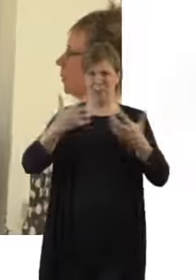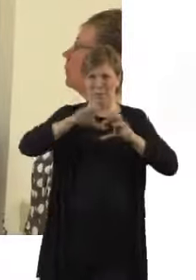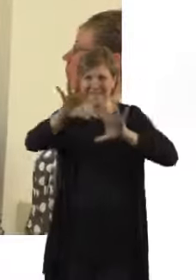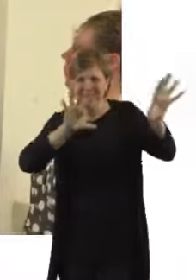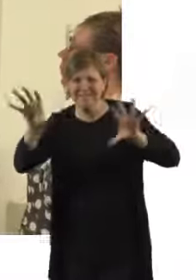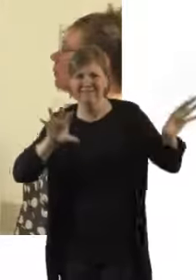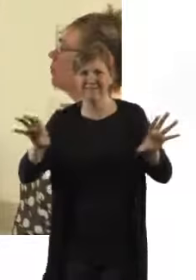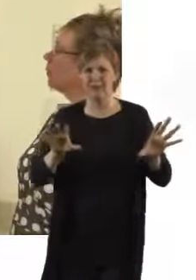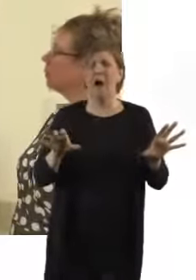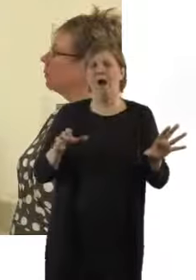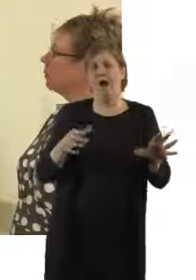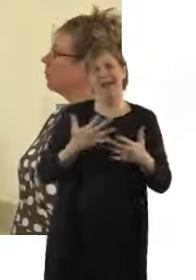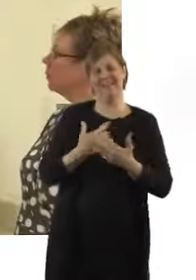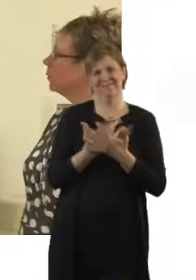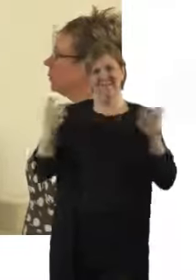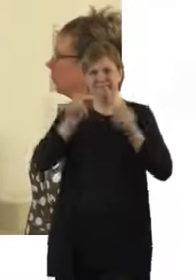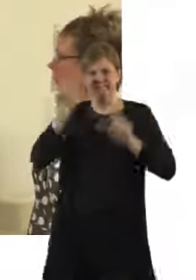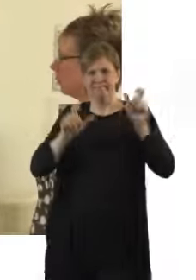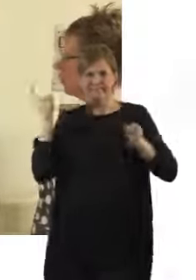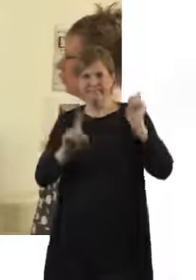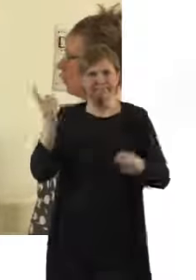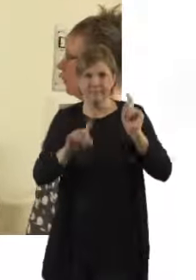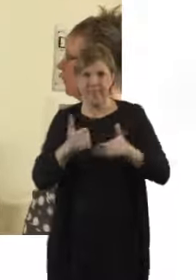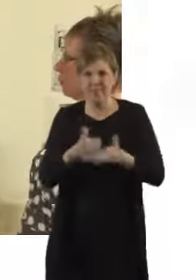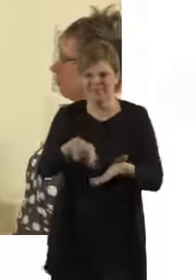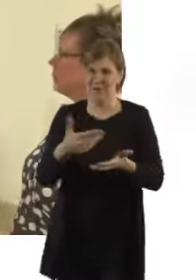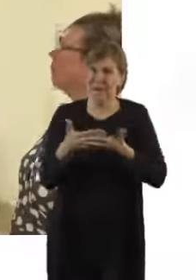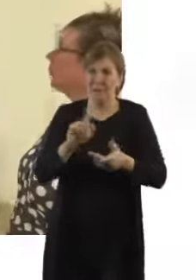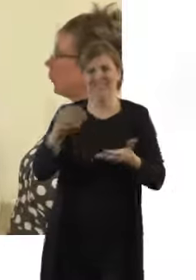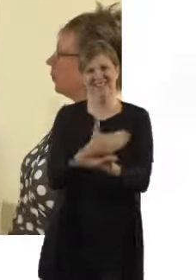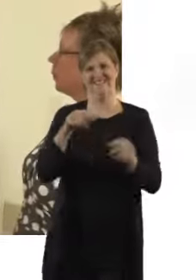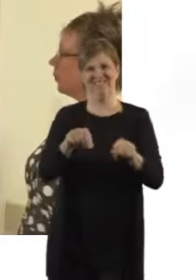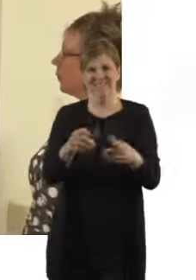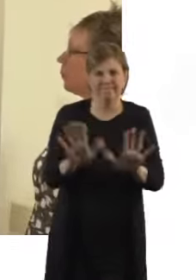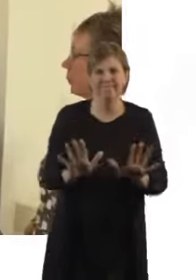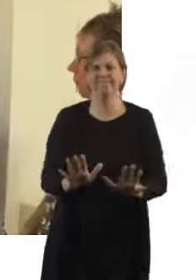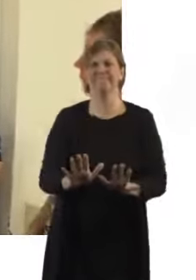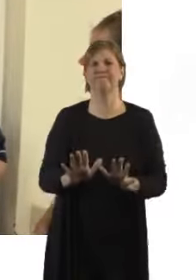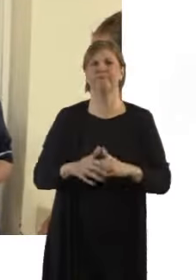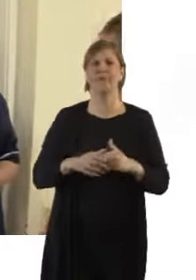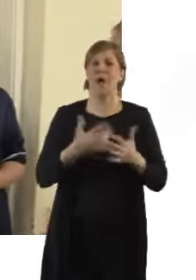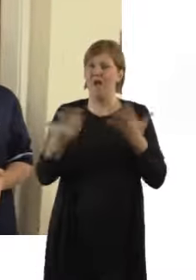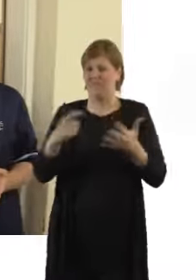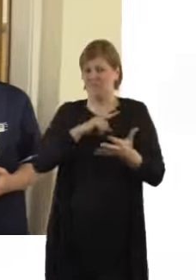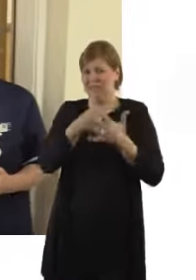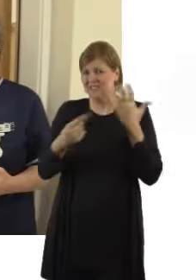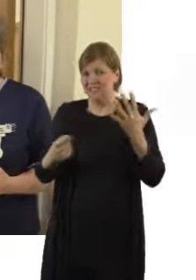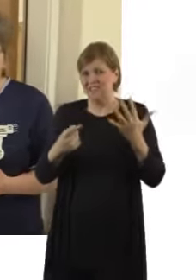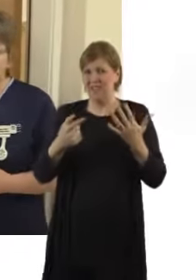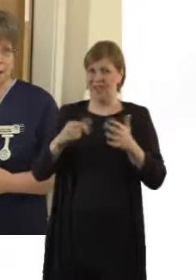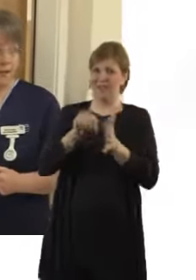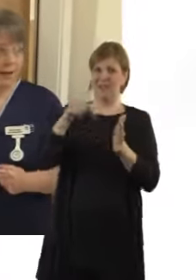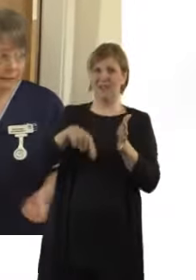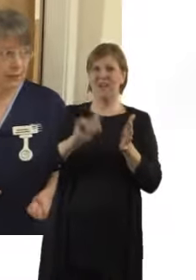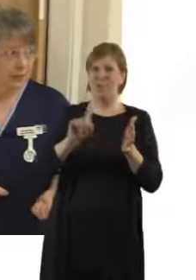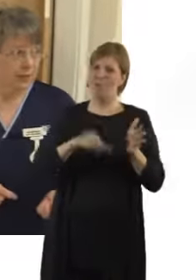help you have your baby safely. There's lots of reasons to burn theatre. Generally, it is for a caesarean section. Now,